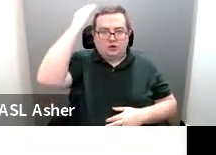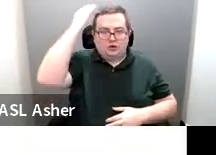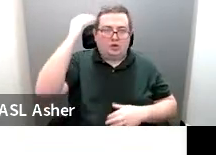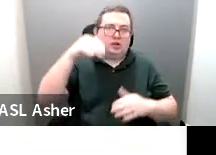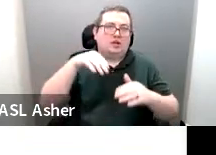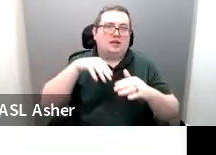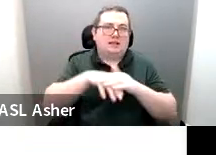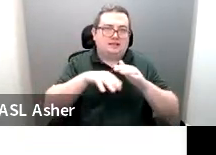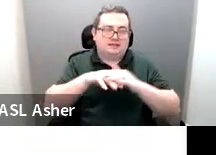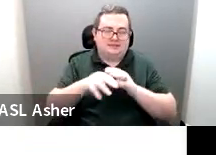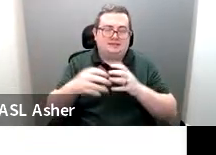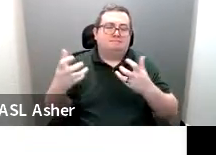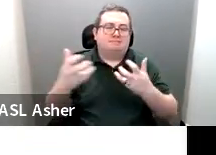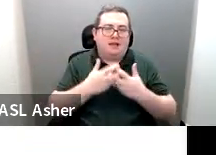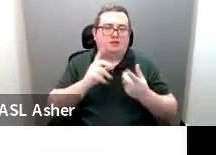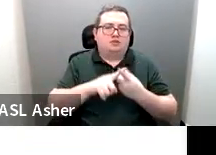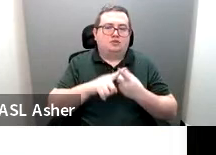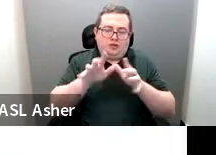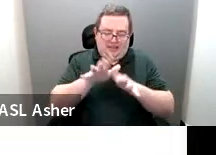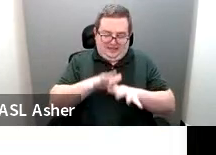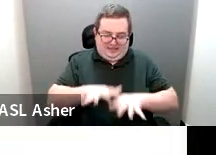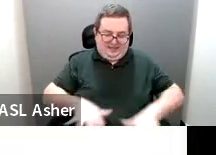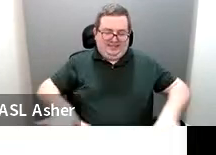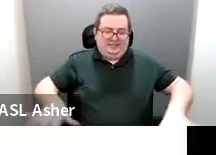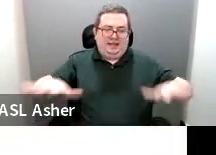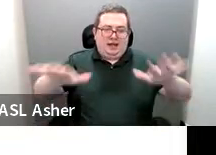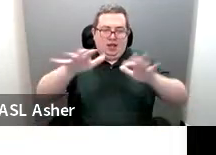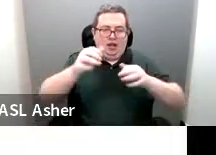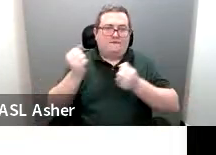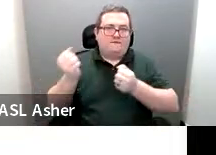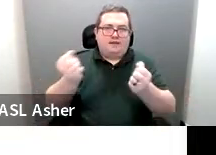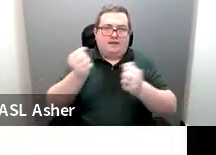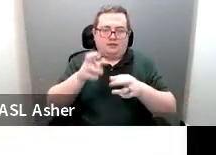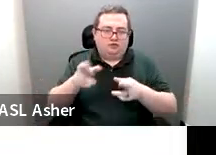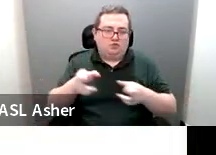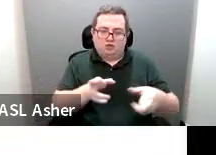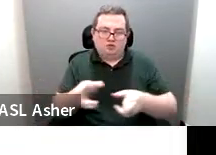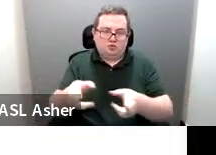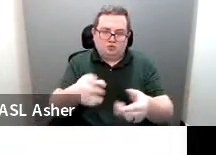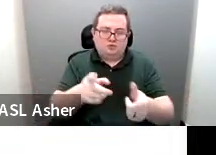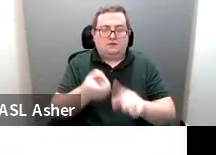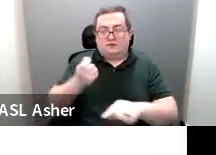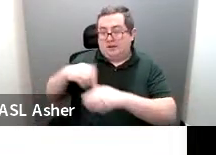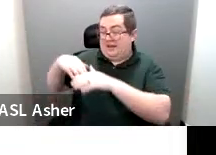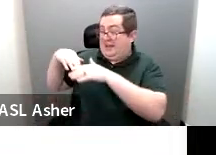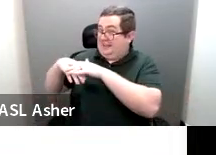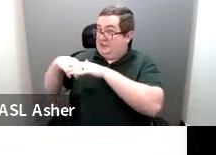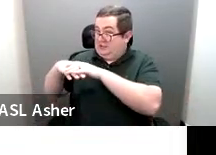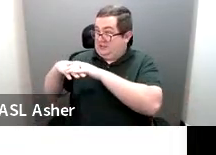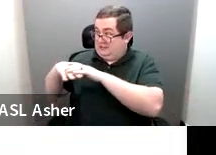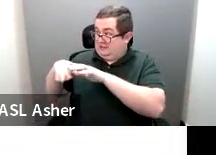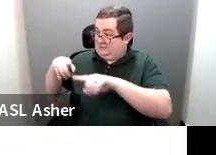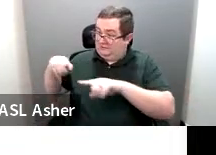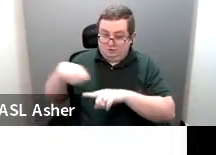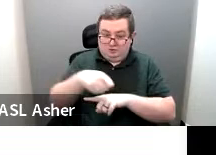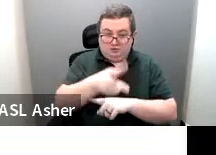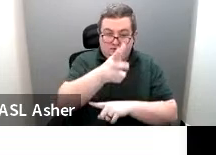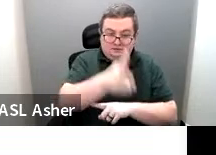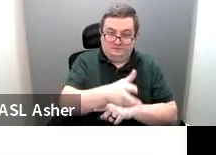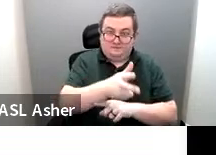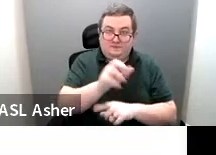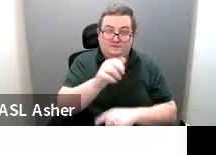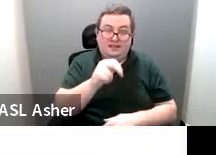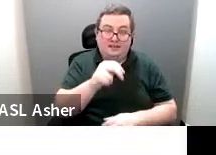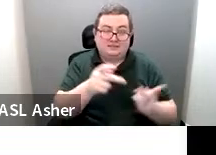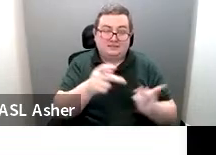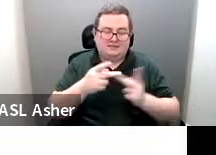apply to the entire vehicular route from the entrance to the van space. It doesn't make any